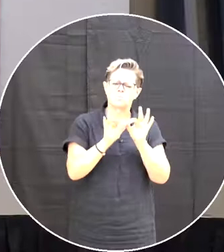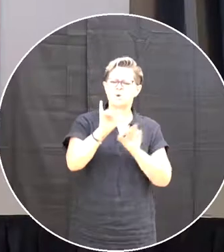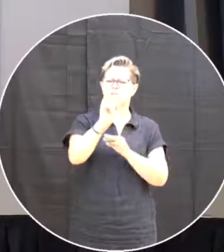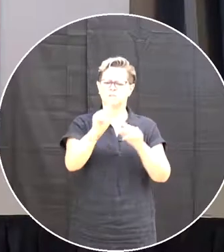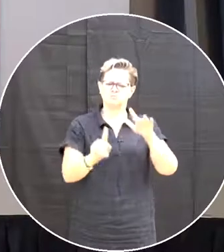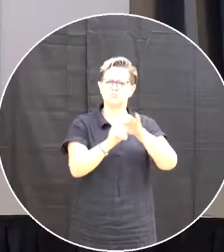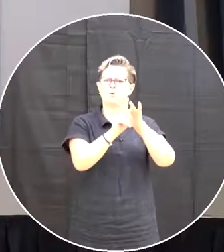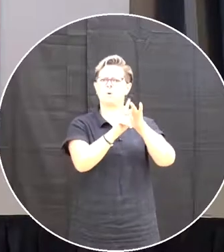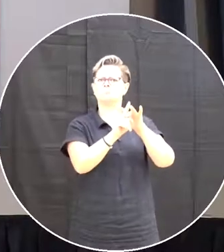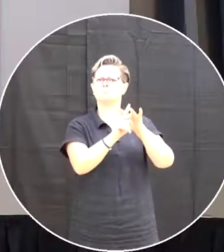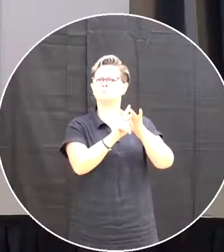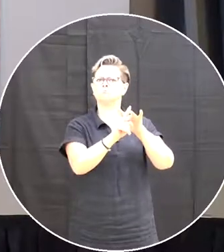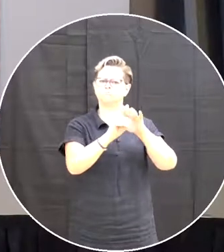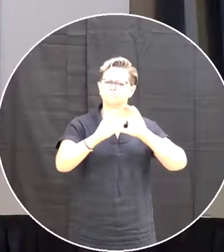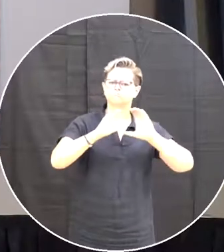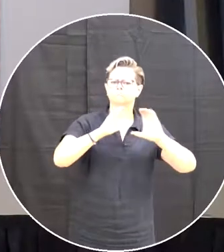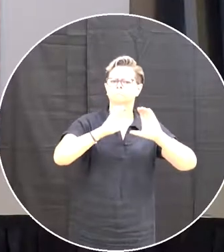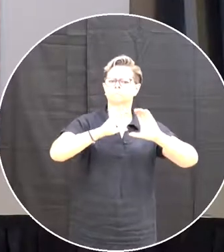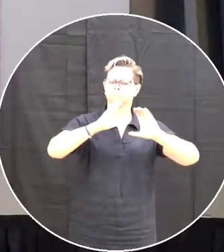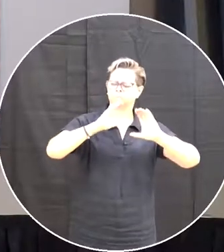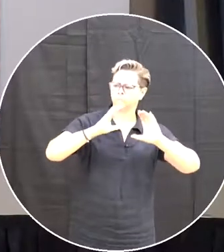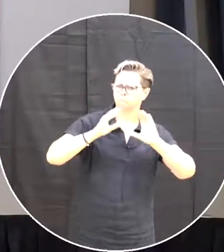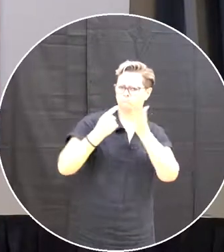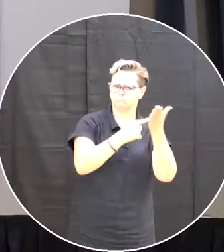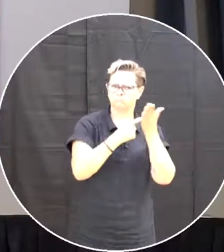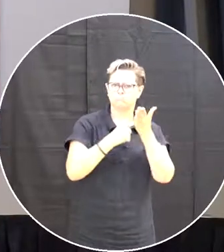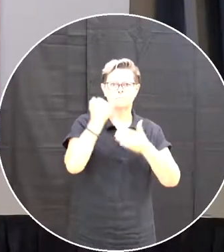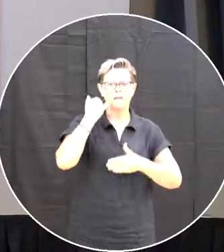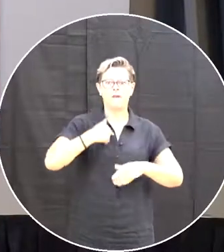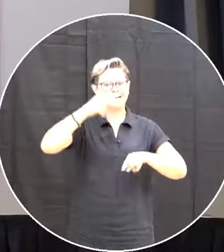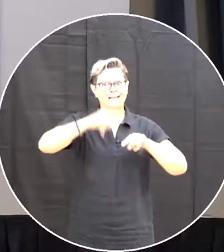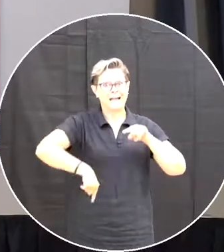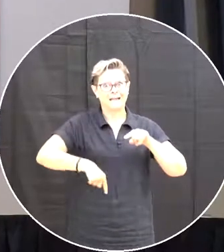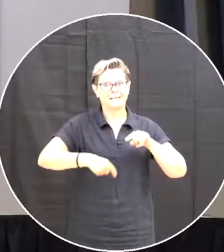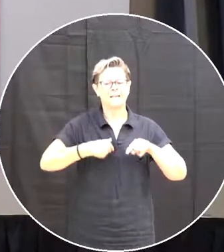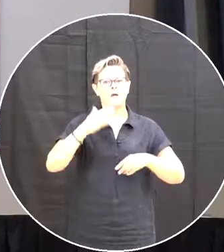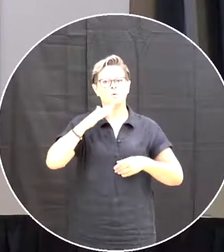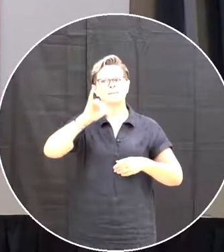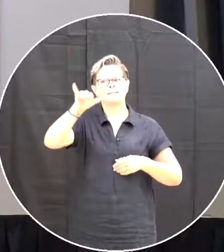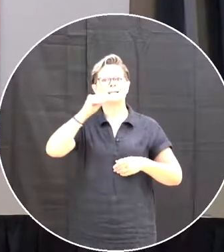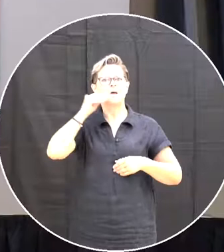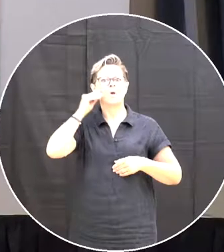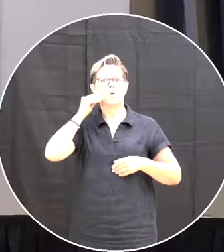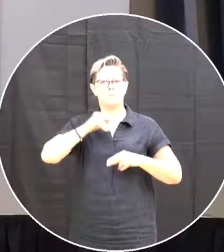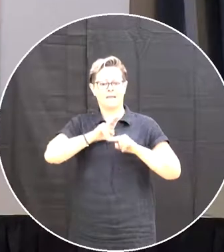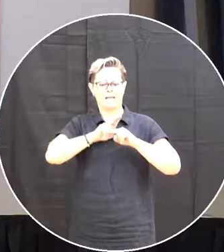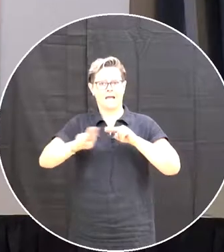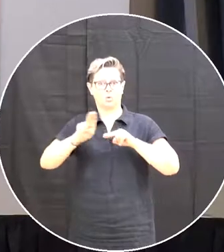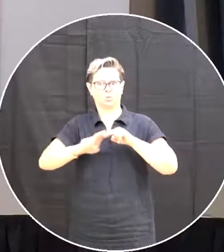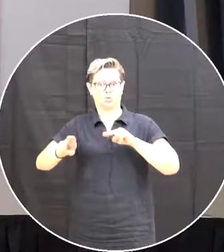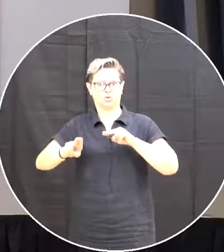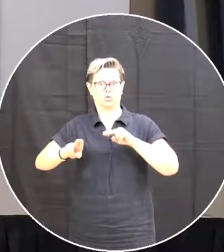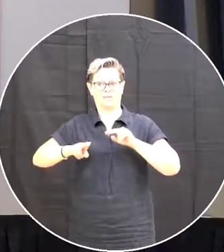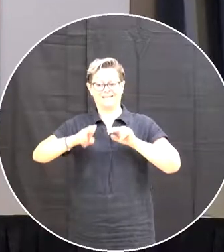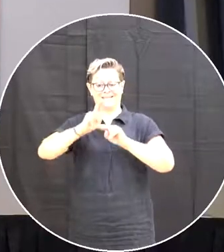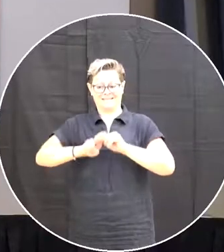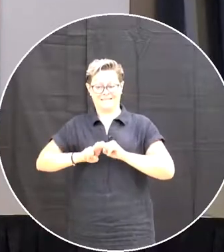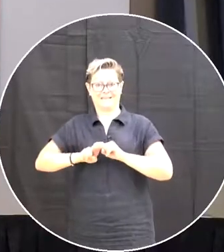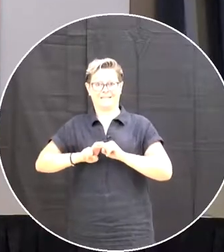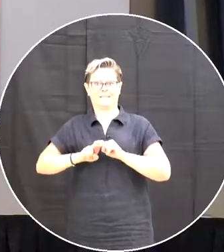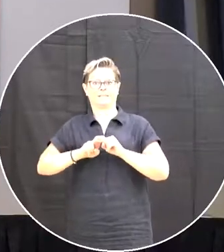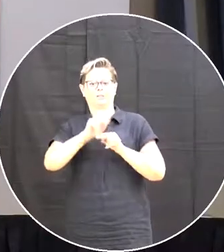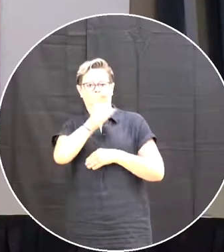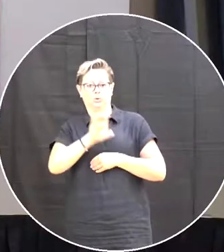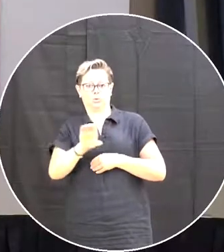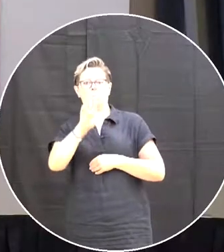for and having the conversations if i couldn't get here i would sit home on my couch and do it on zoom but i prefer to look at you all